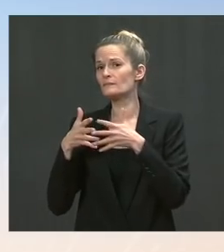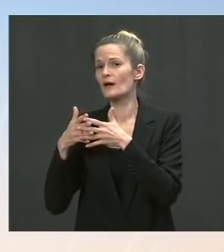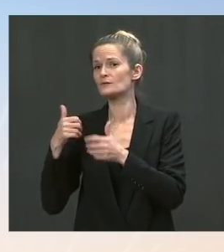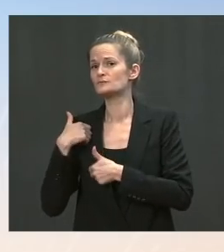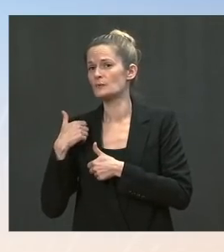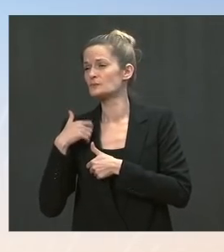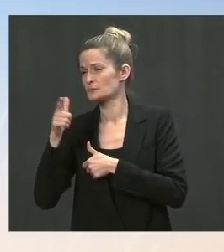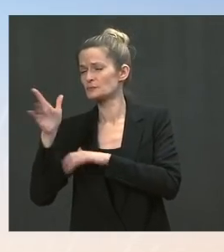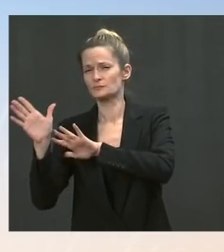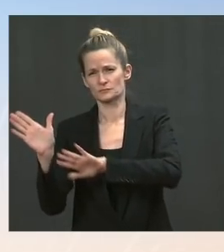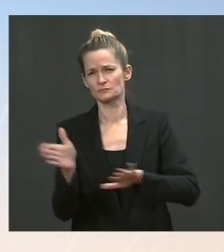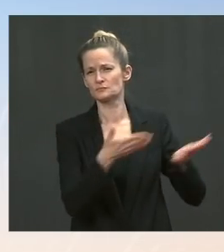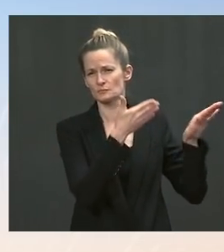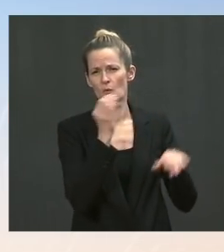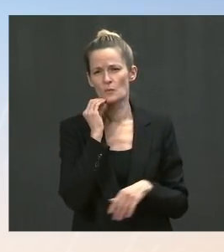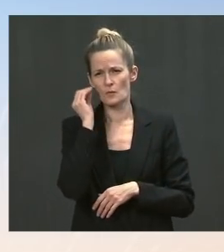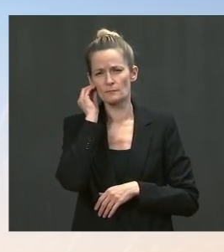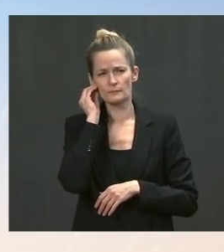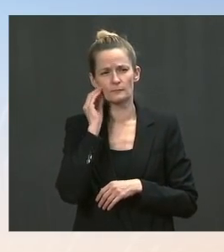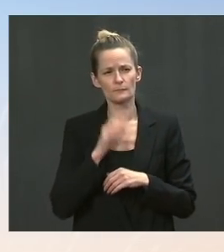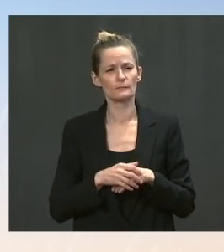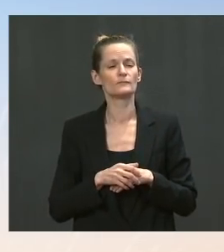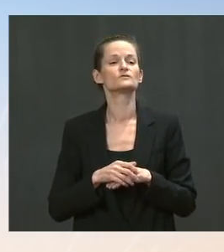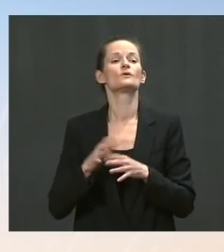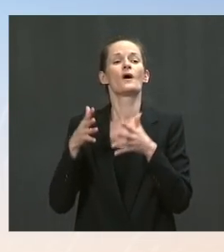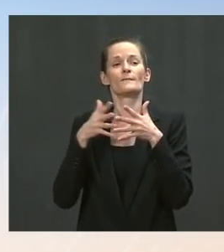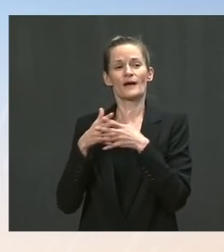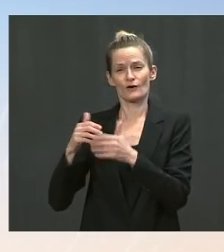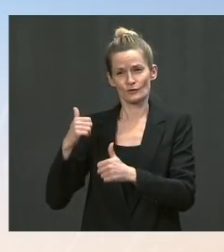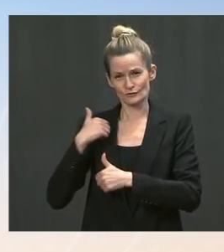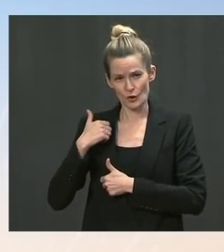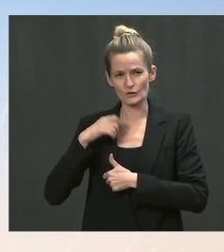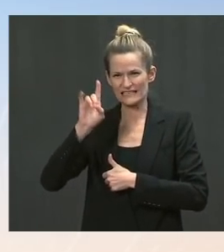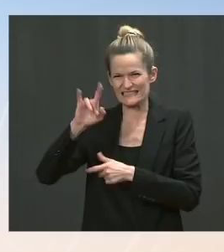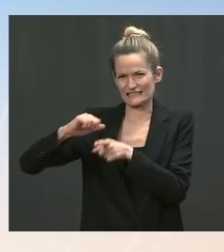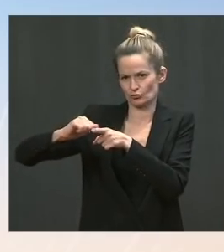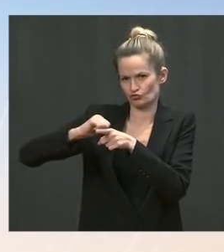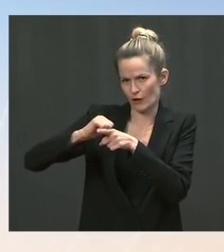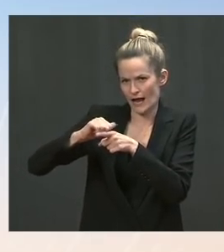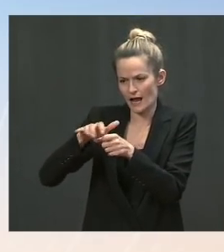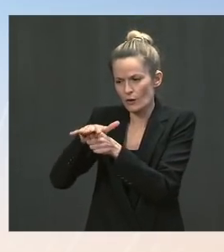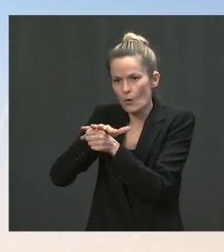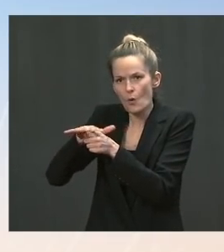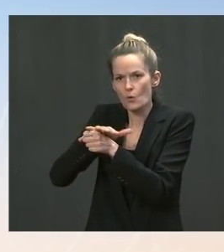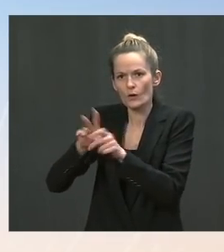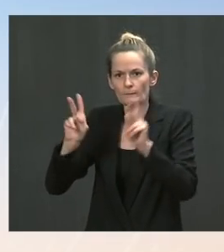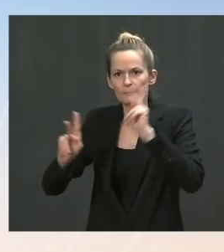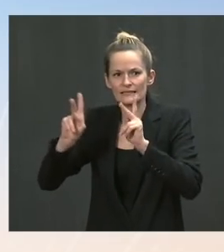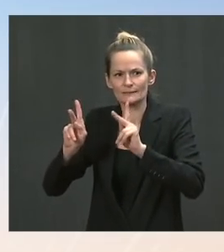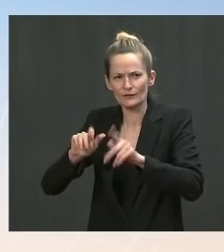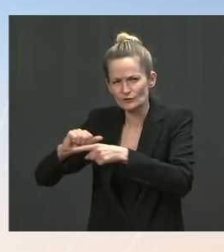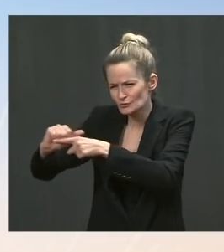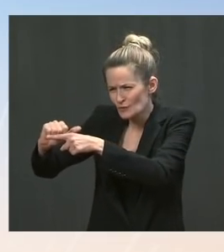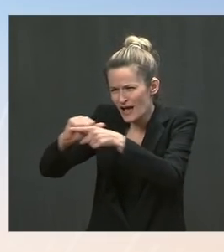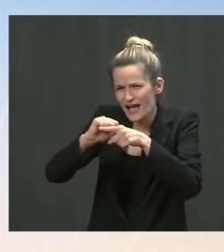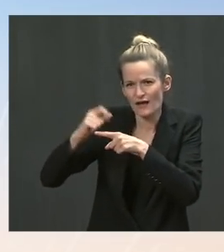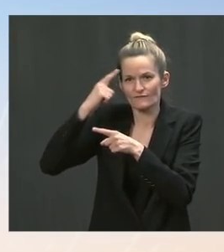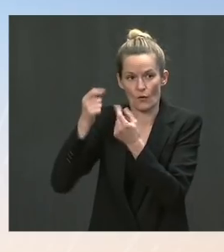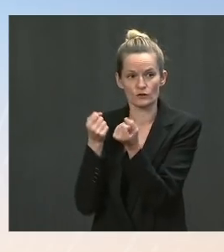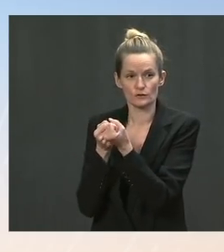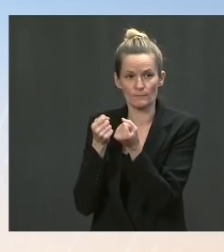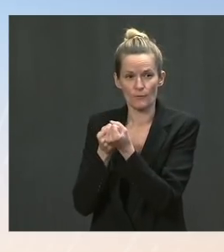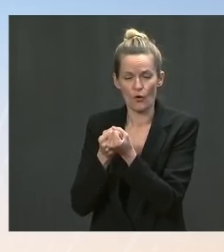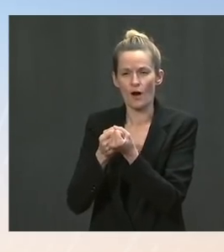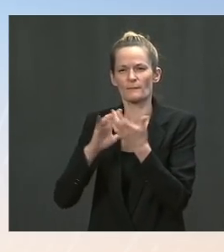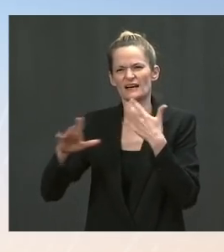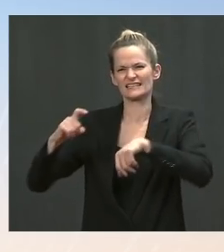in the face of the Taliban's aggression and violence. The Can I follow-up question about Afghanistan? Go ahead. The you very much. The Press As she asked about